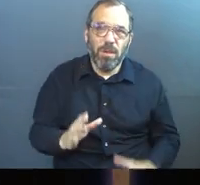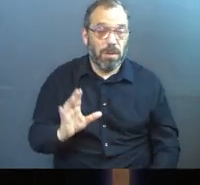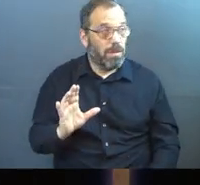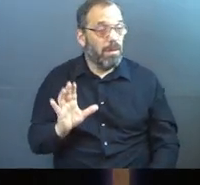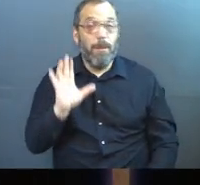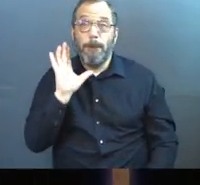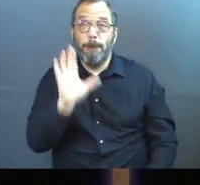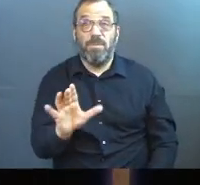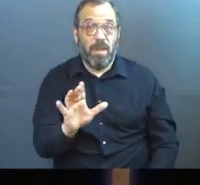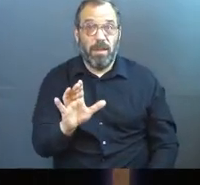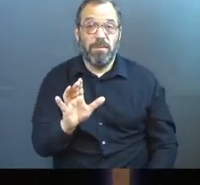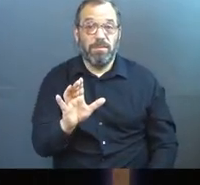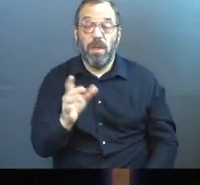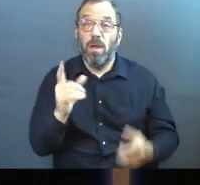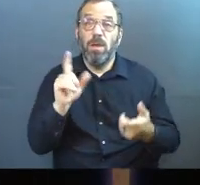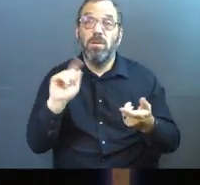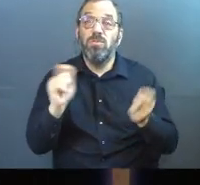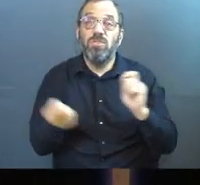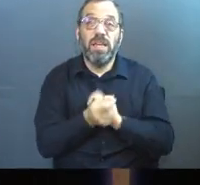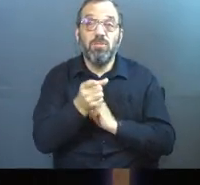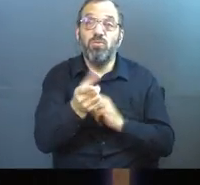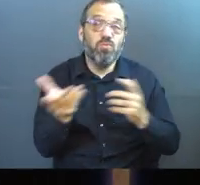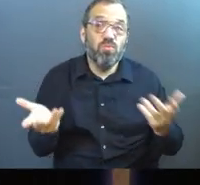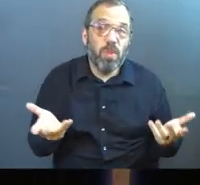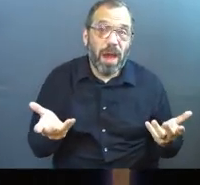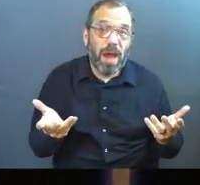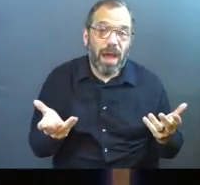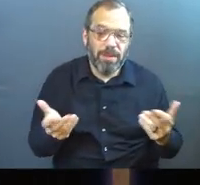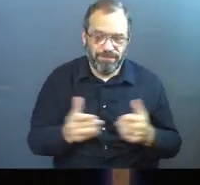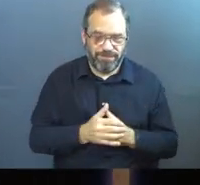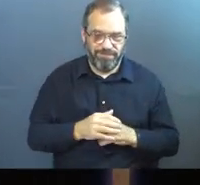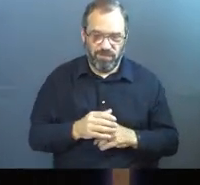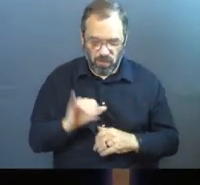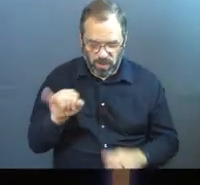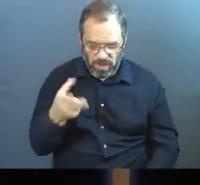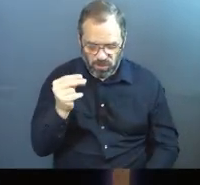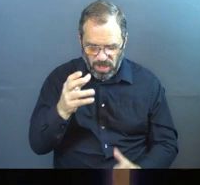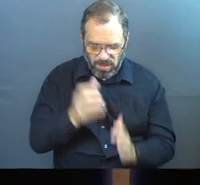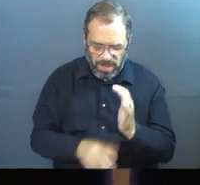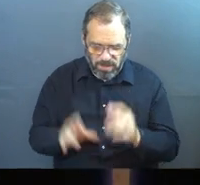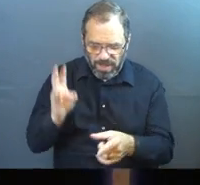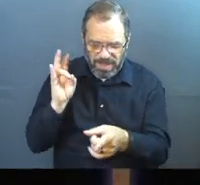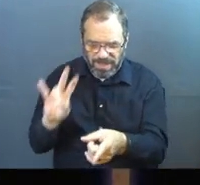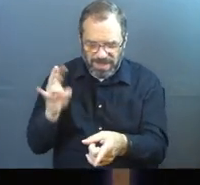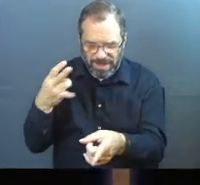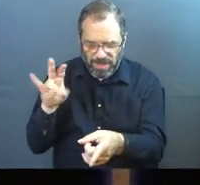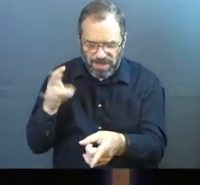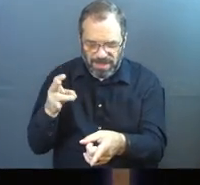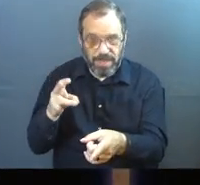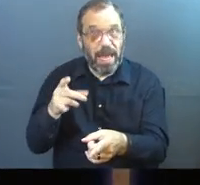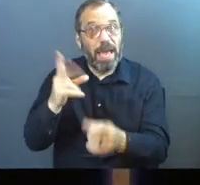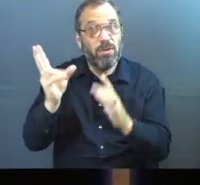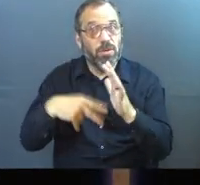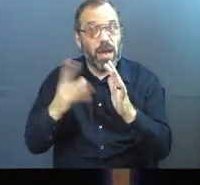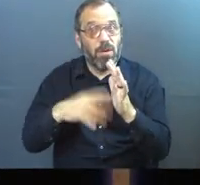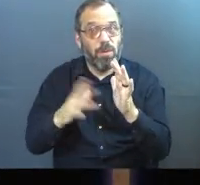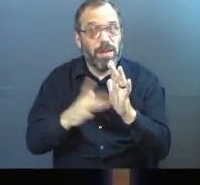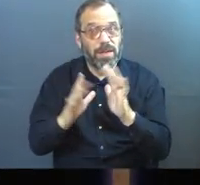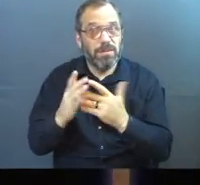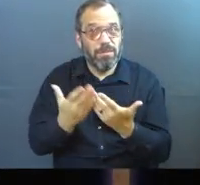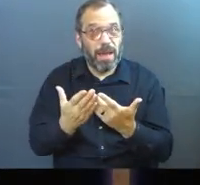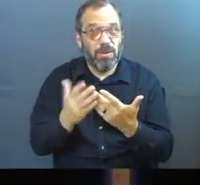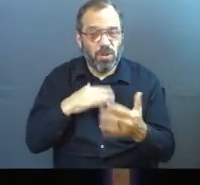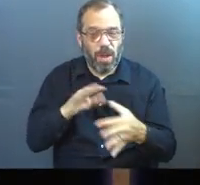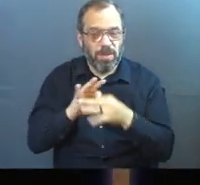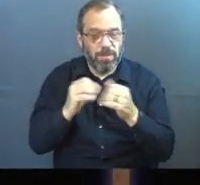See, what is ultimately going to change you is just what he said in John 17. You've to start reading his word because you've got